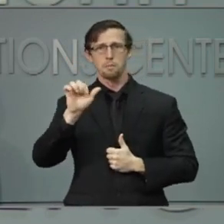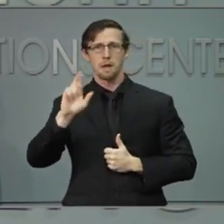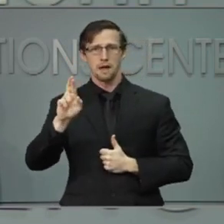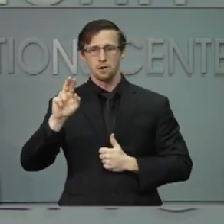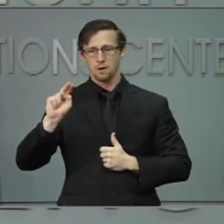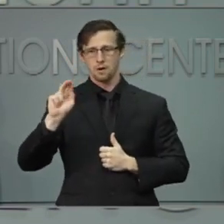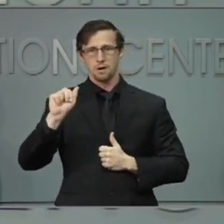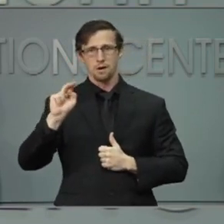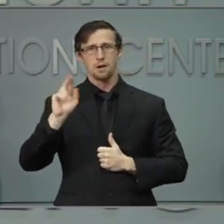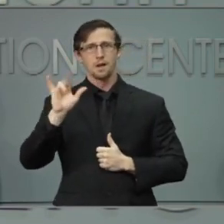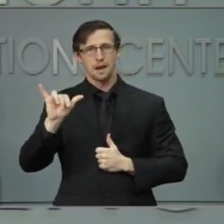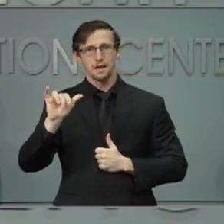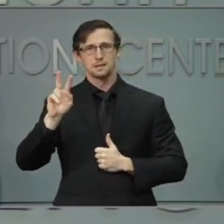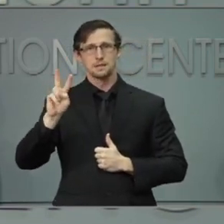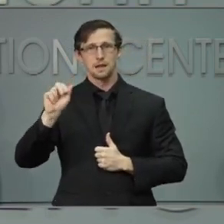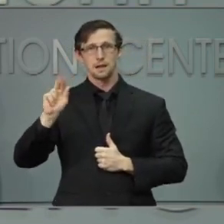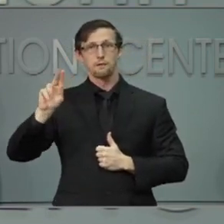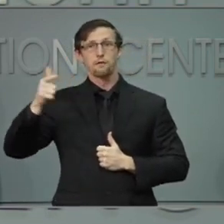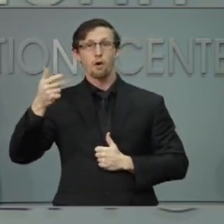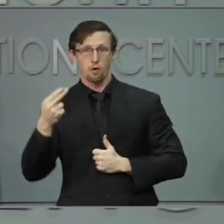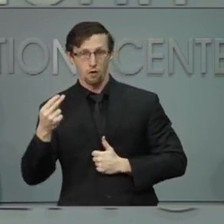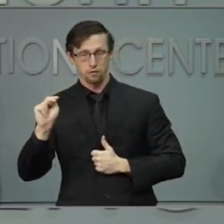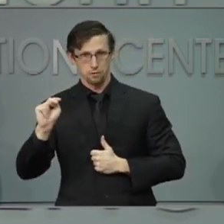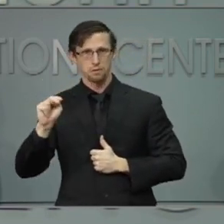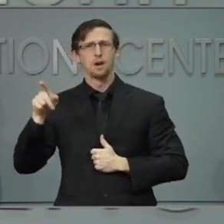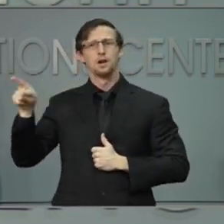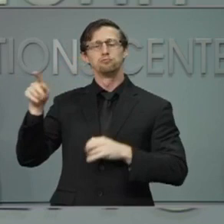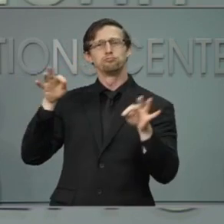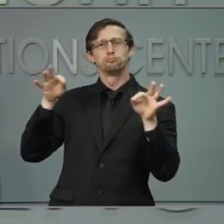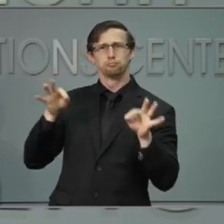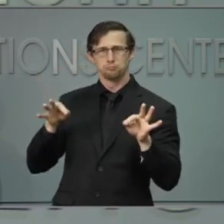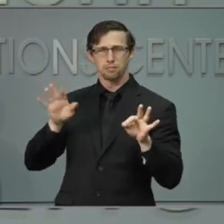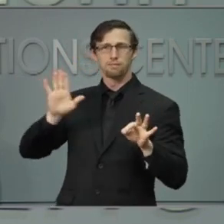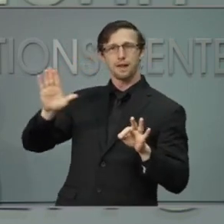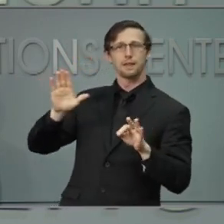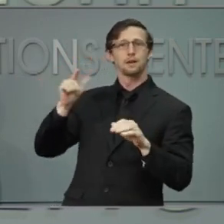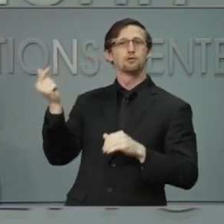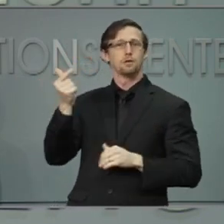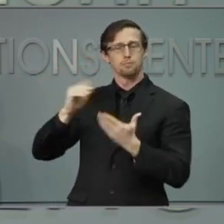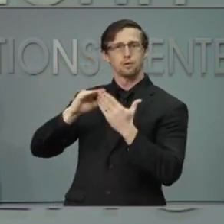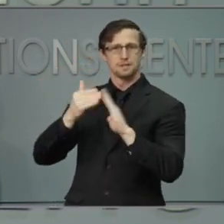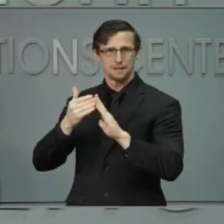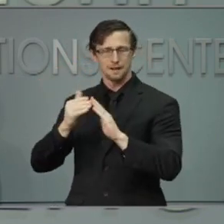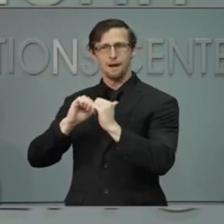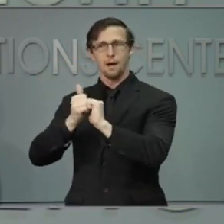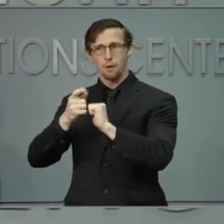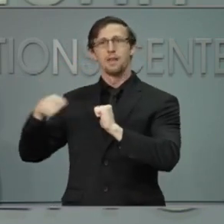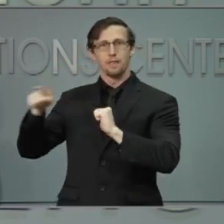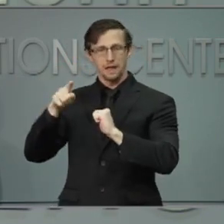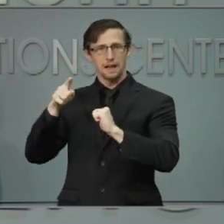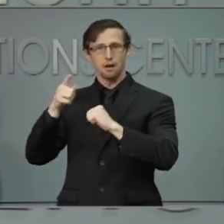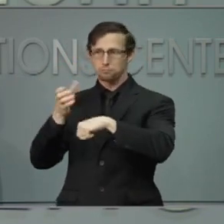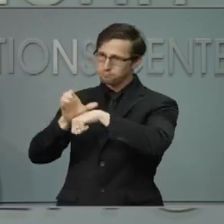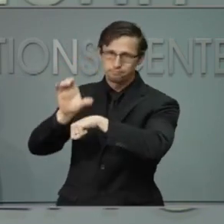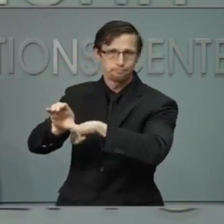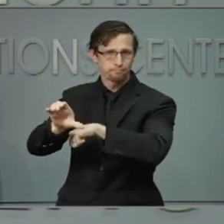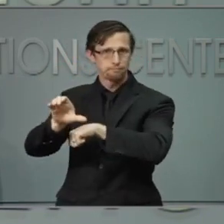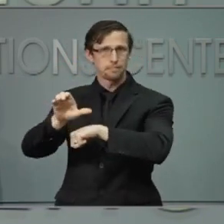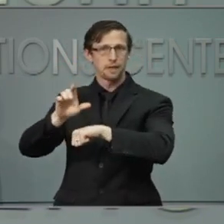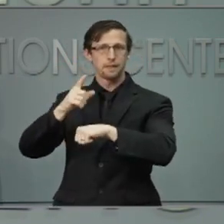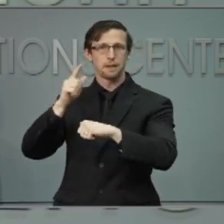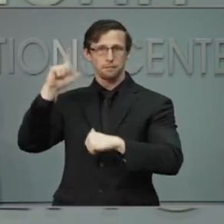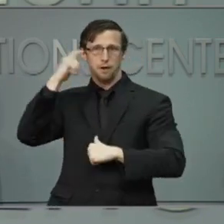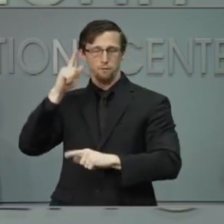what the city is doing to enforce our statewide executive order with civil penalties when businesses risk